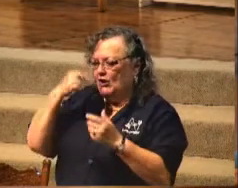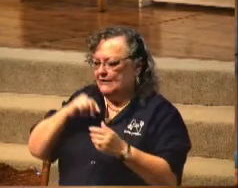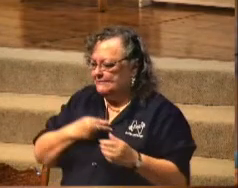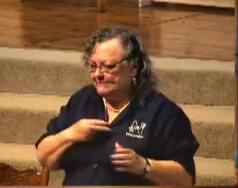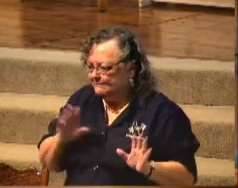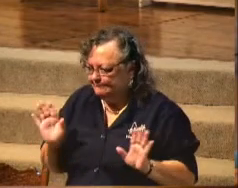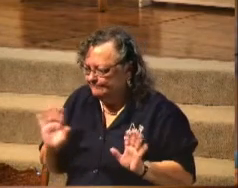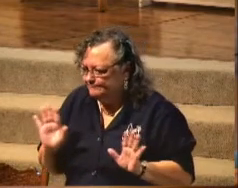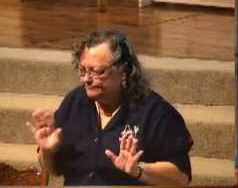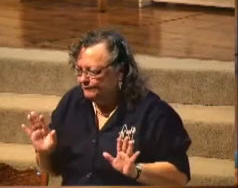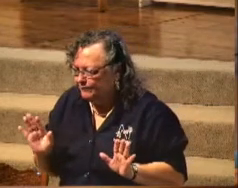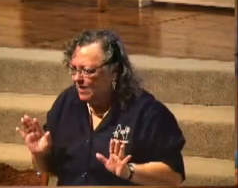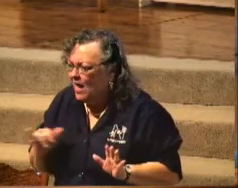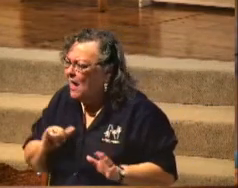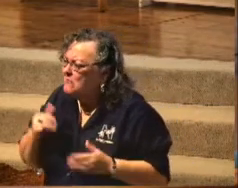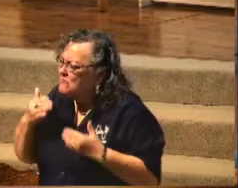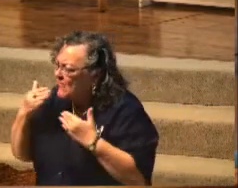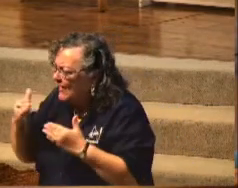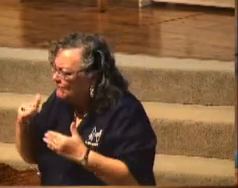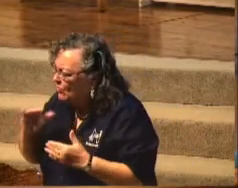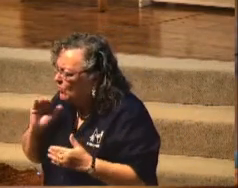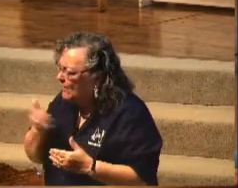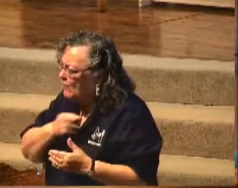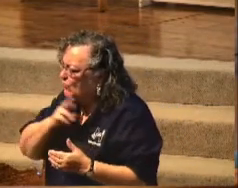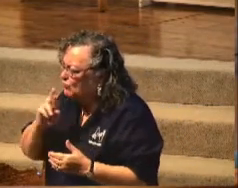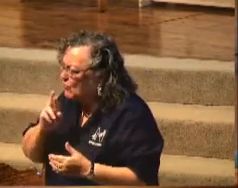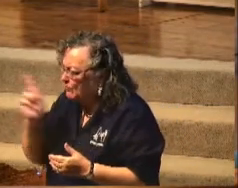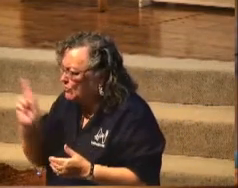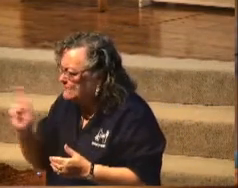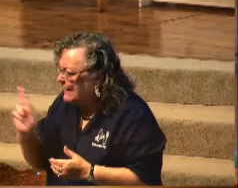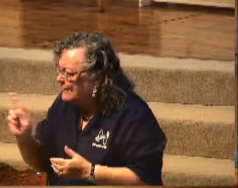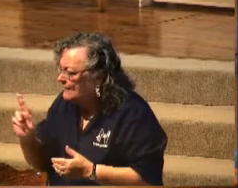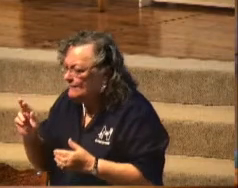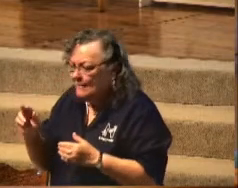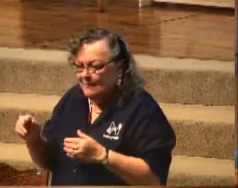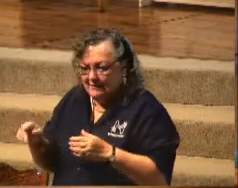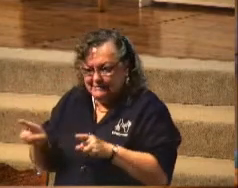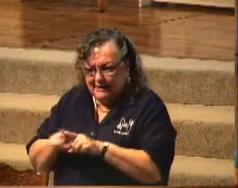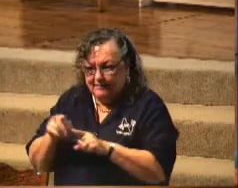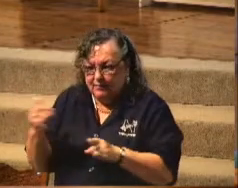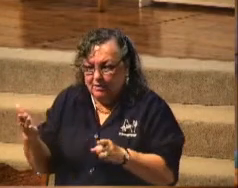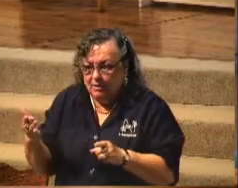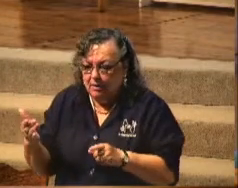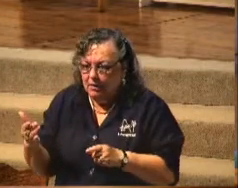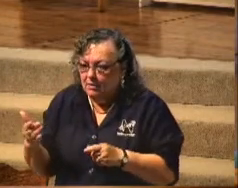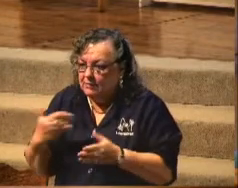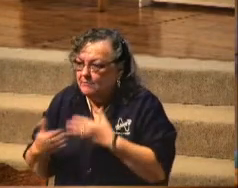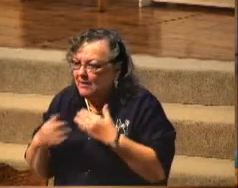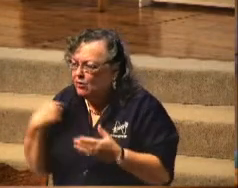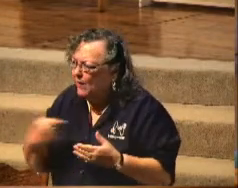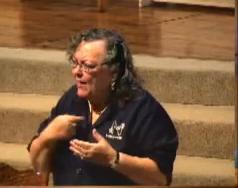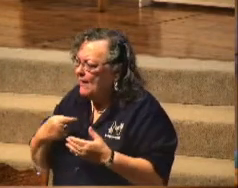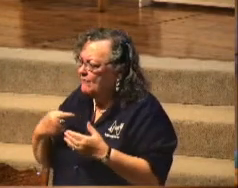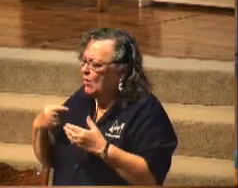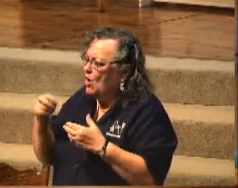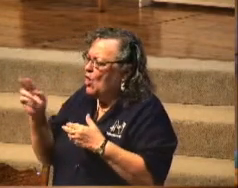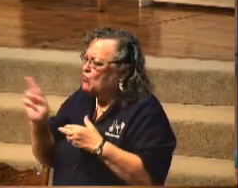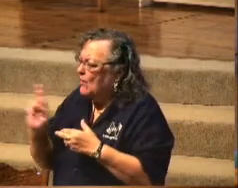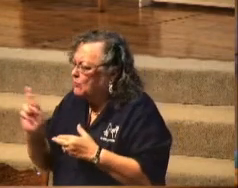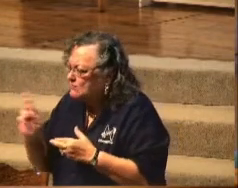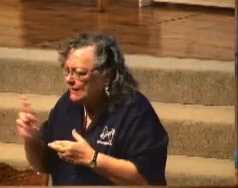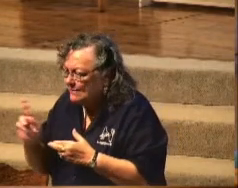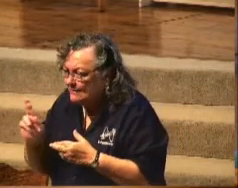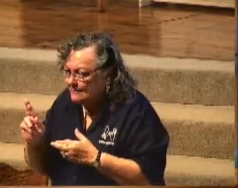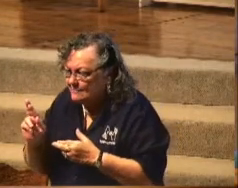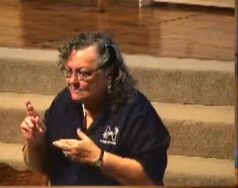I'm thankful that we have a representative like that. Whether we have a representative that's born-again or not, we ought to encourage, we ought to exhort, we ought to warn.